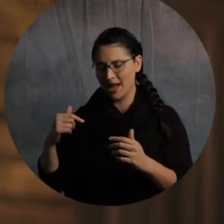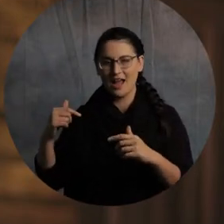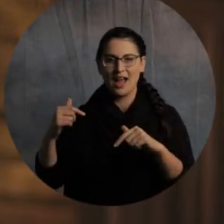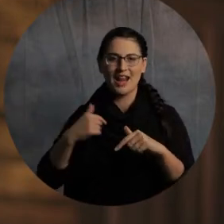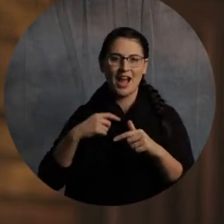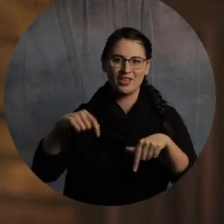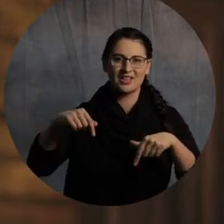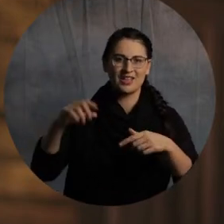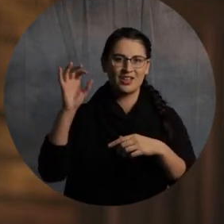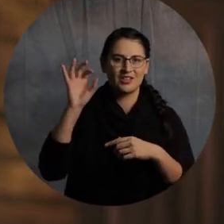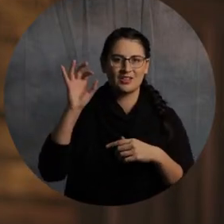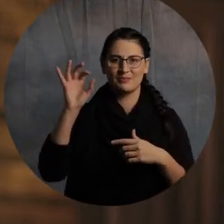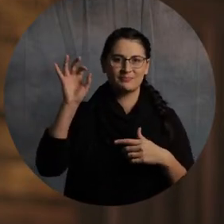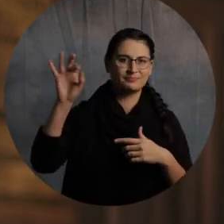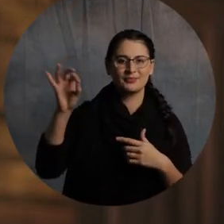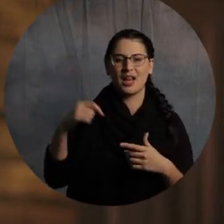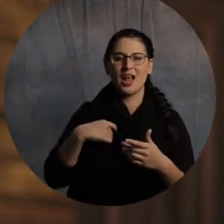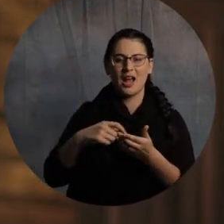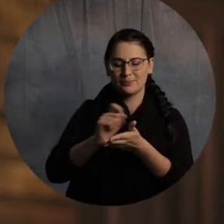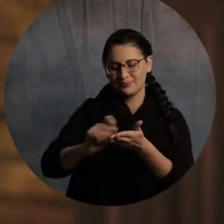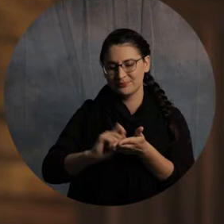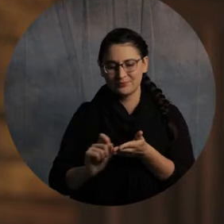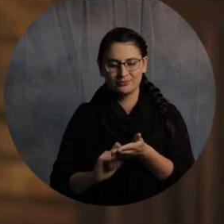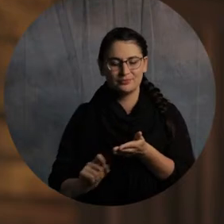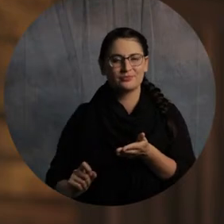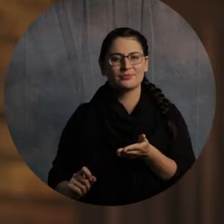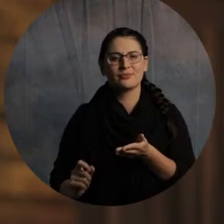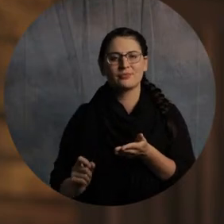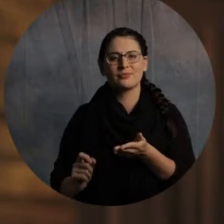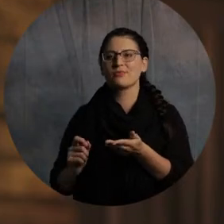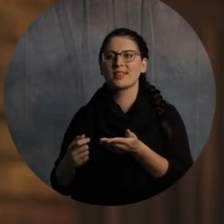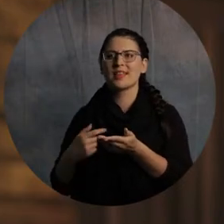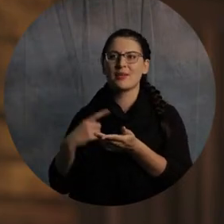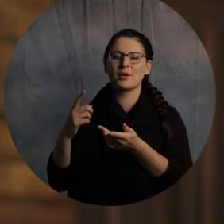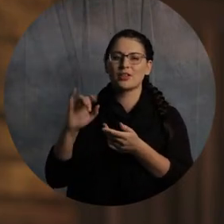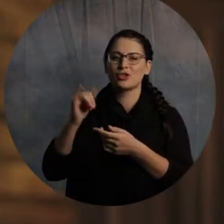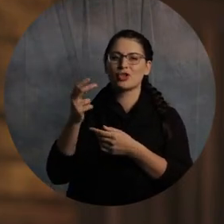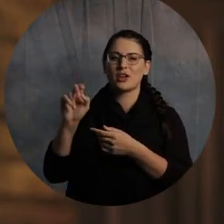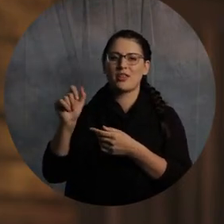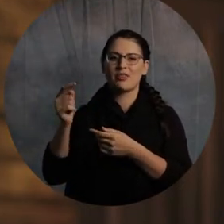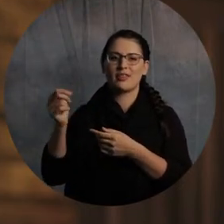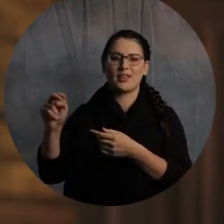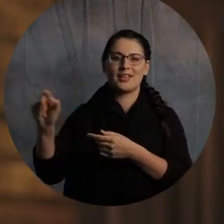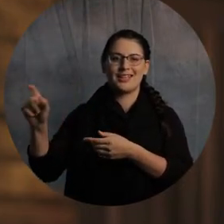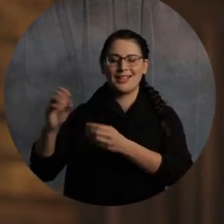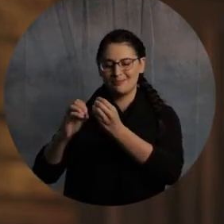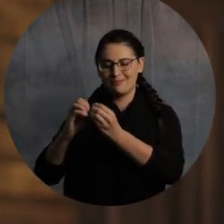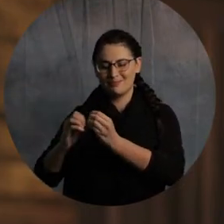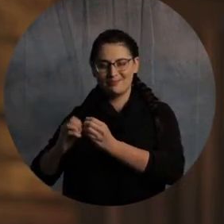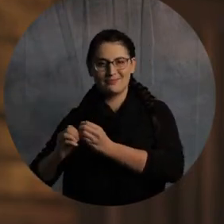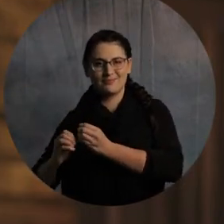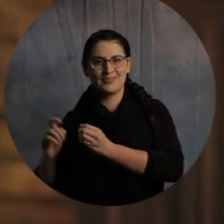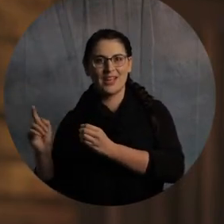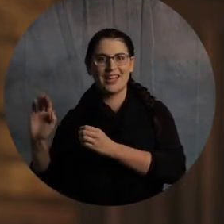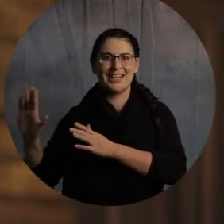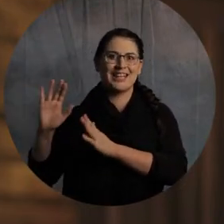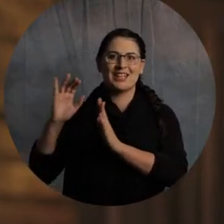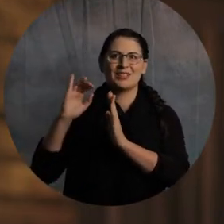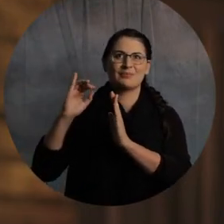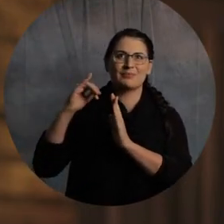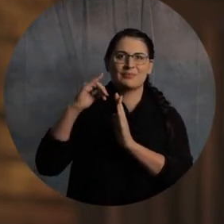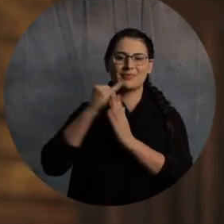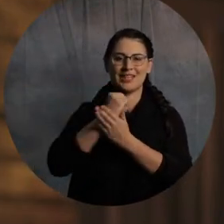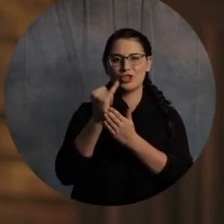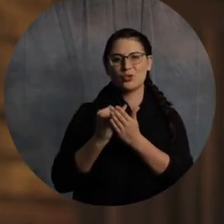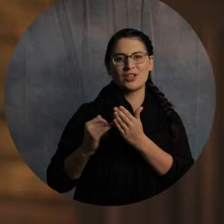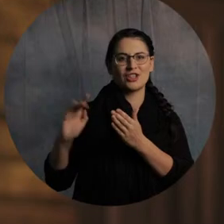and his, he actually is the one that came up with this illustration. a little bit. Yeah, just a little bit. So, Jonathan actually came up with this illustration. I'm really sure it was him,